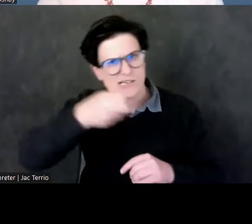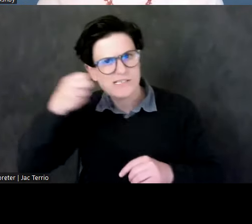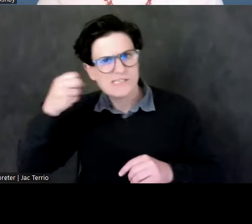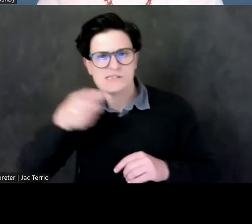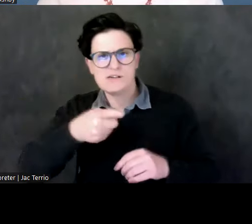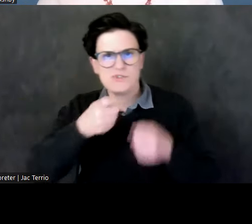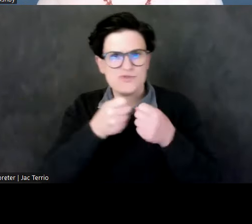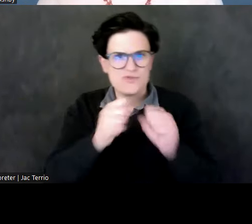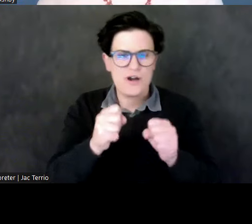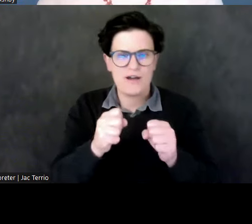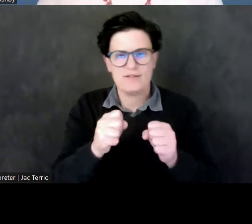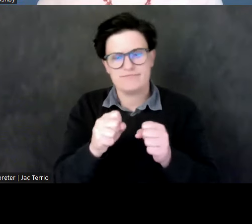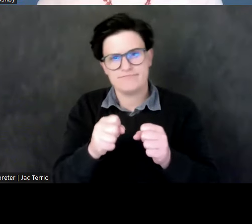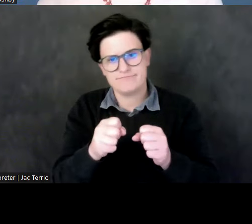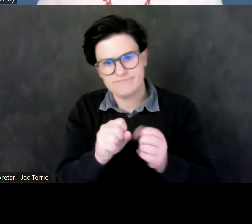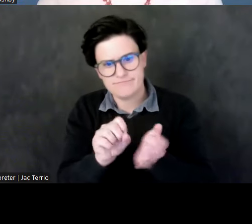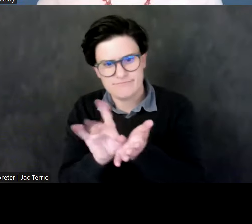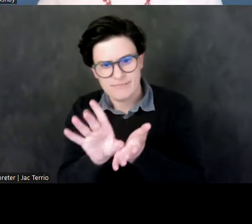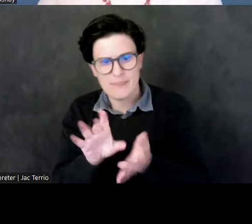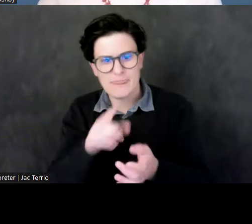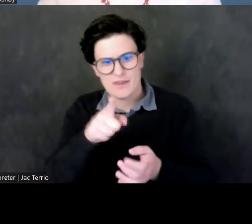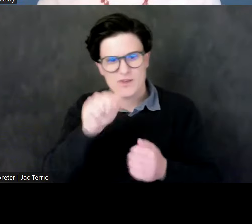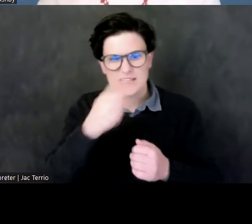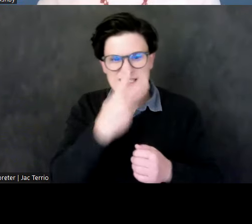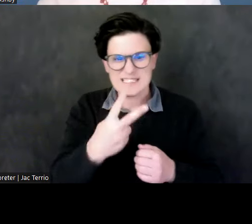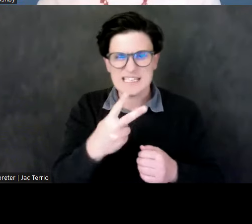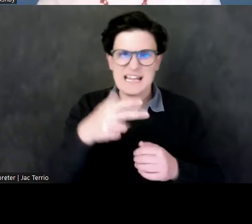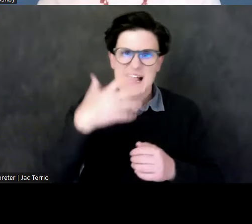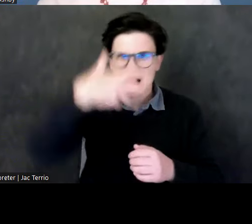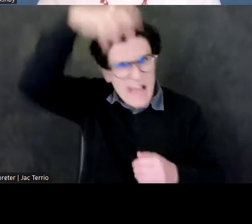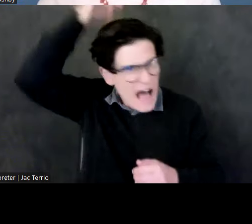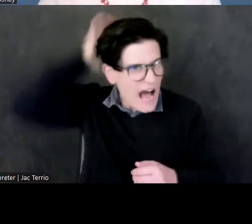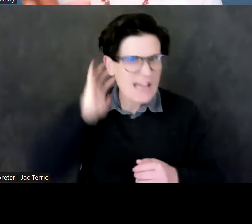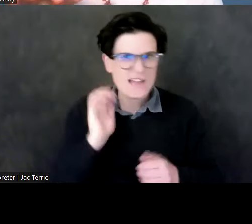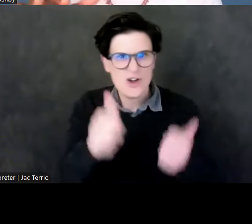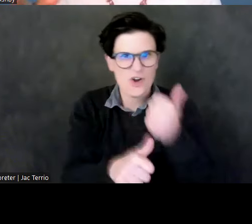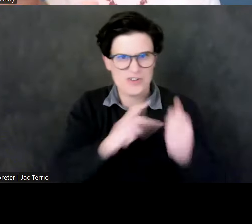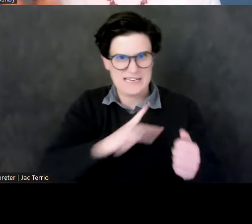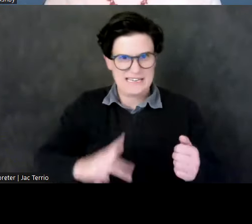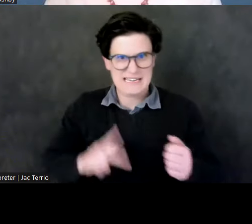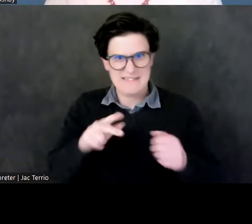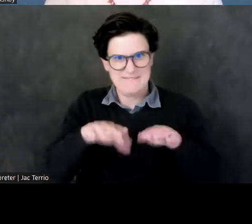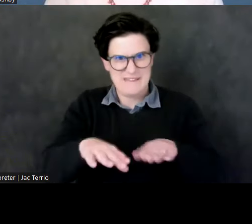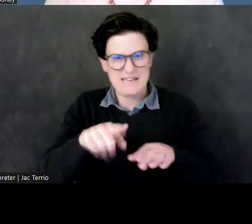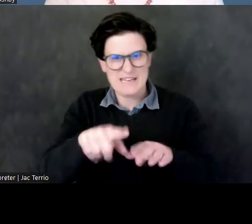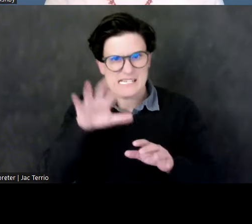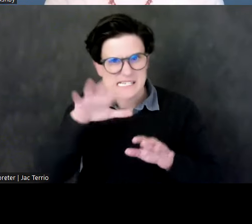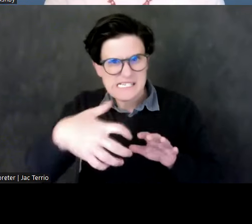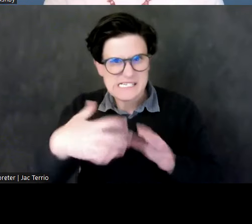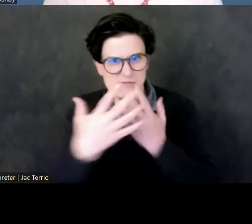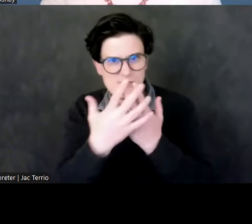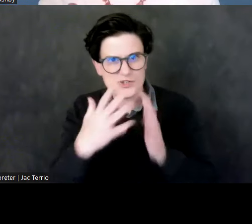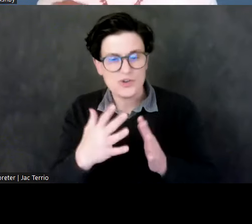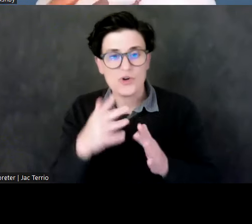lions under the king's feet mauling a prisoner while a lion is coming out from behind the queen